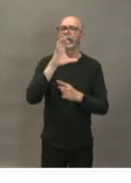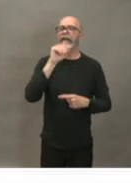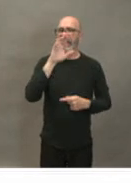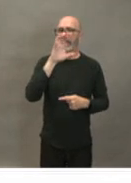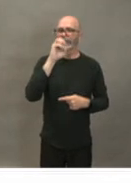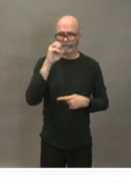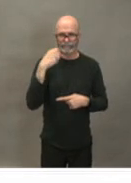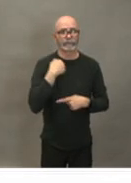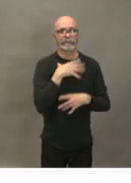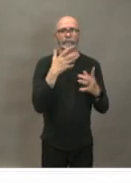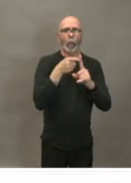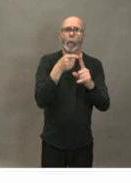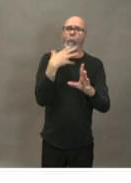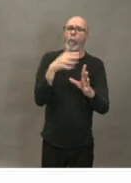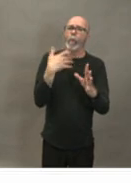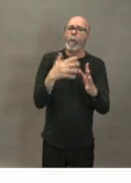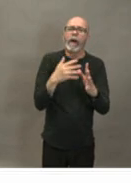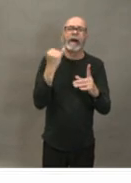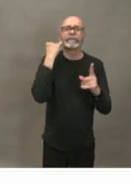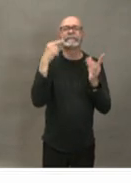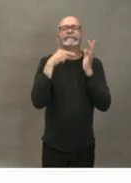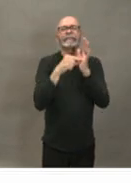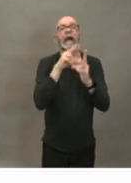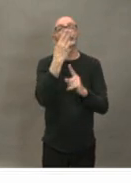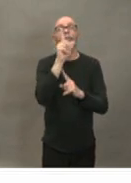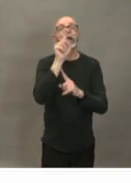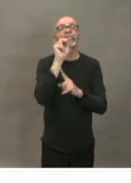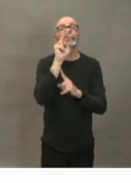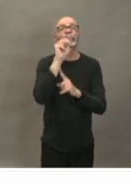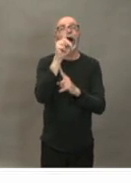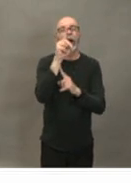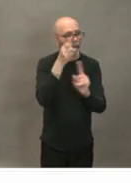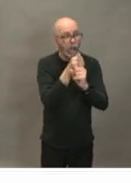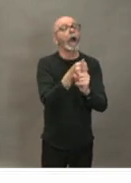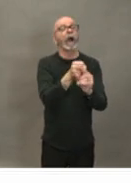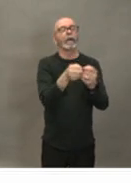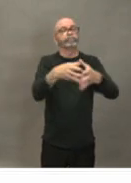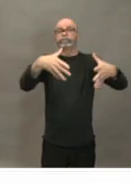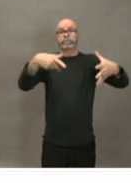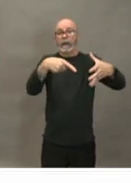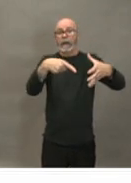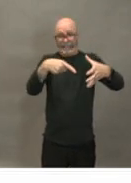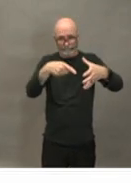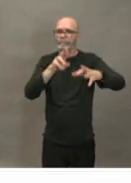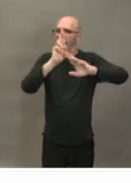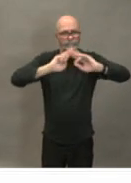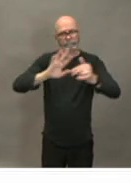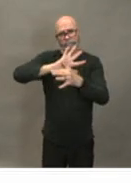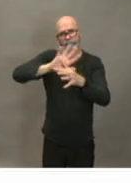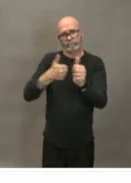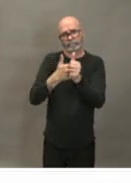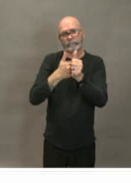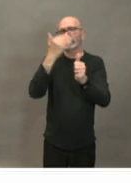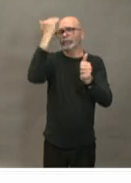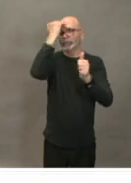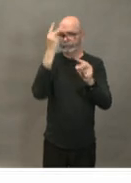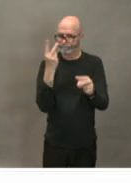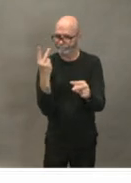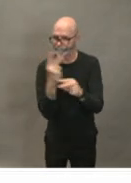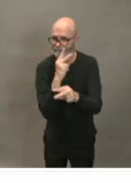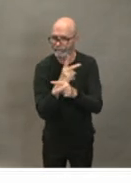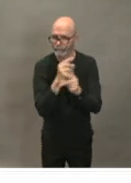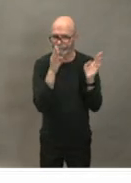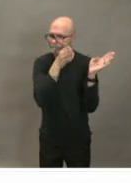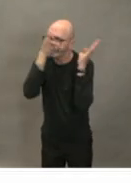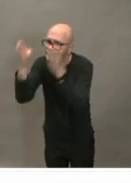active during h1n1 should we have needed to activate that so we've taken all of those factors into account and begun to plan around